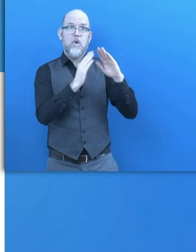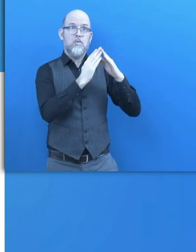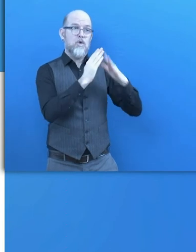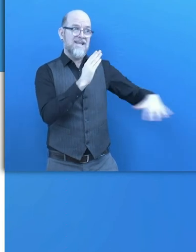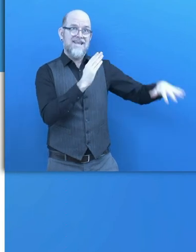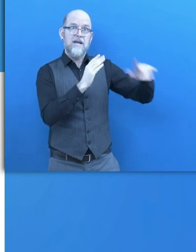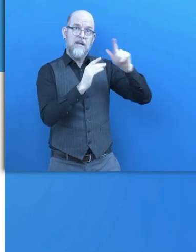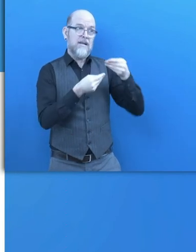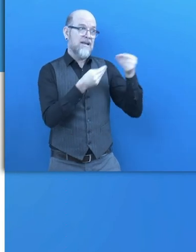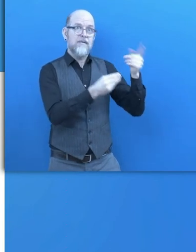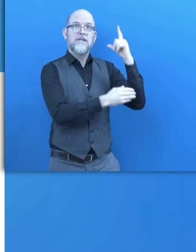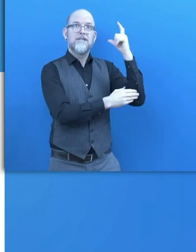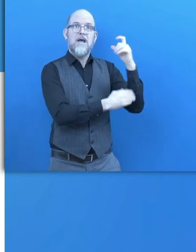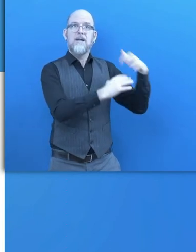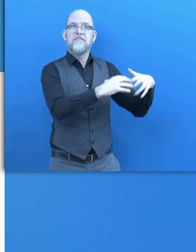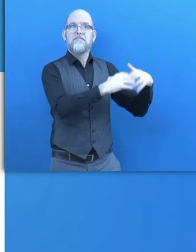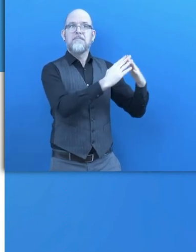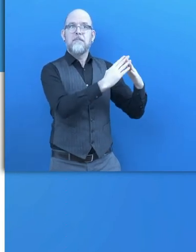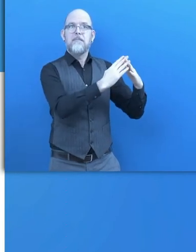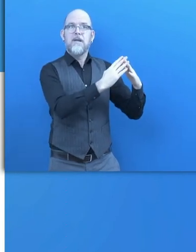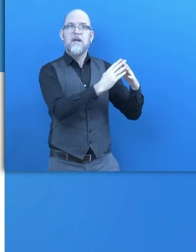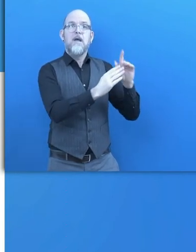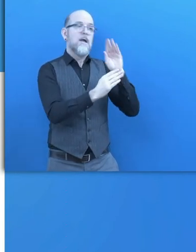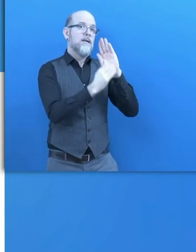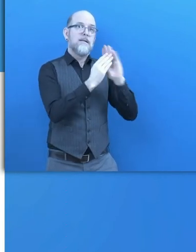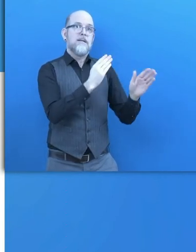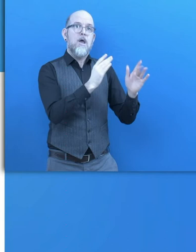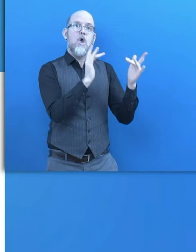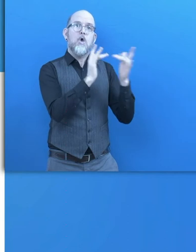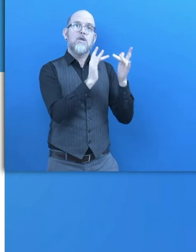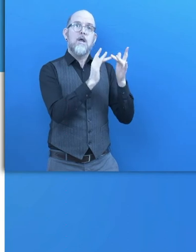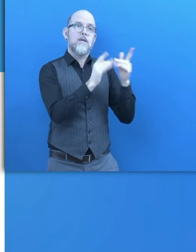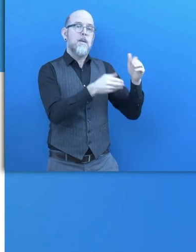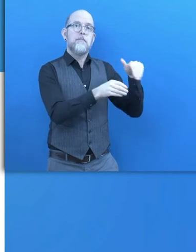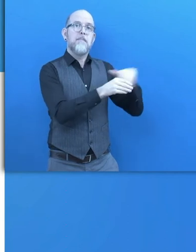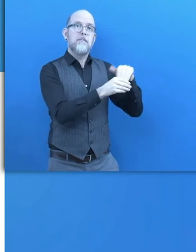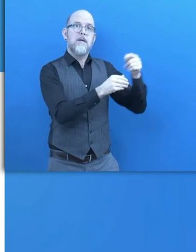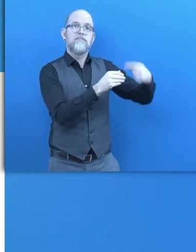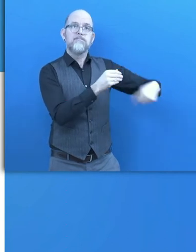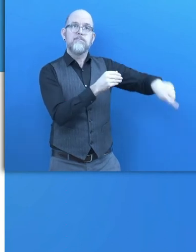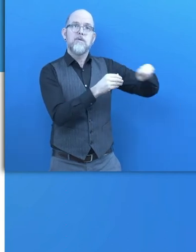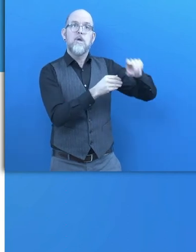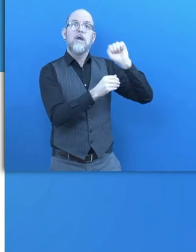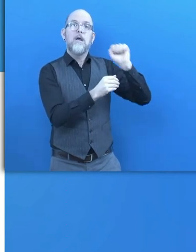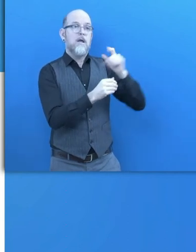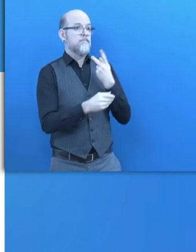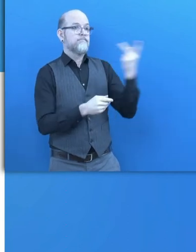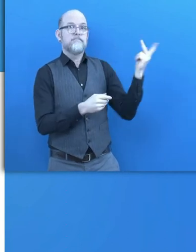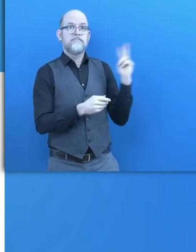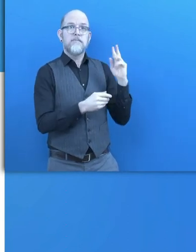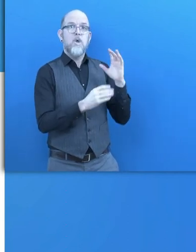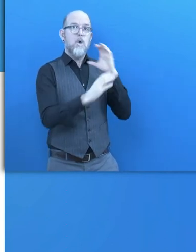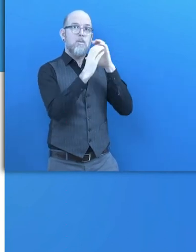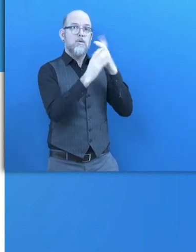can directly interact with the members. And they can also stimulate interaction between the members to